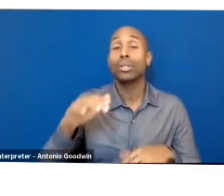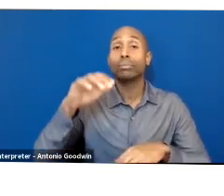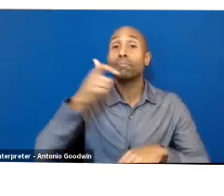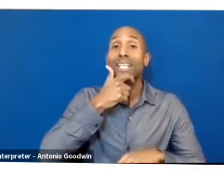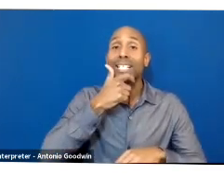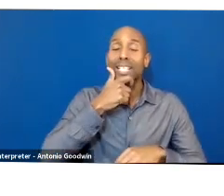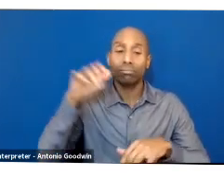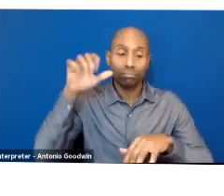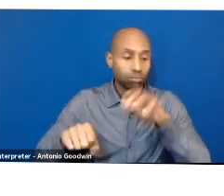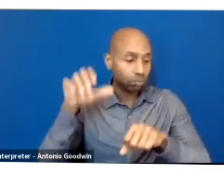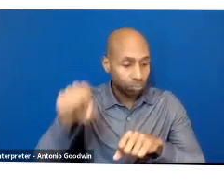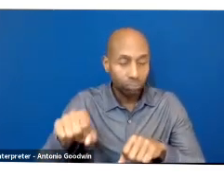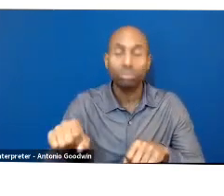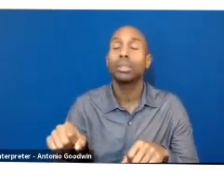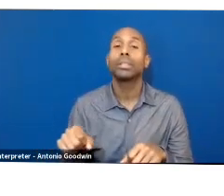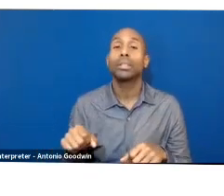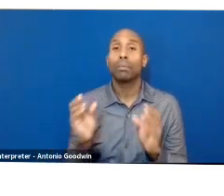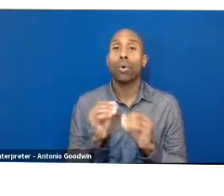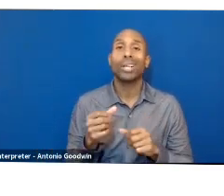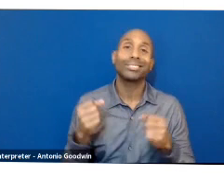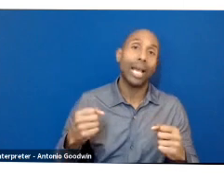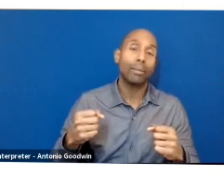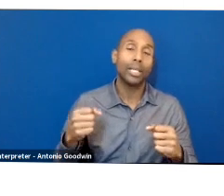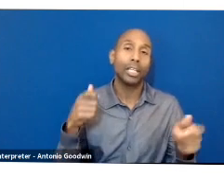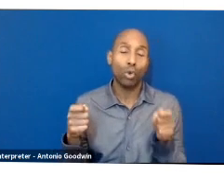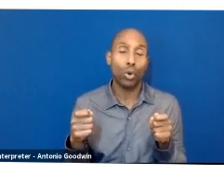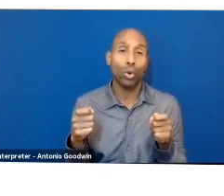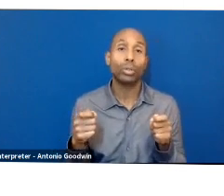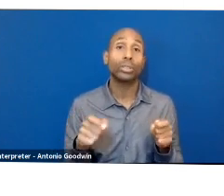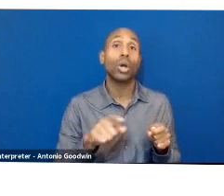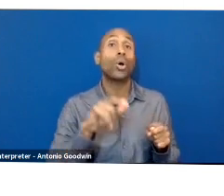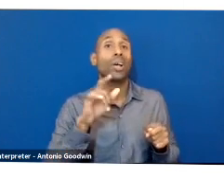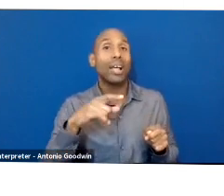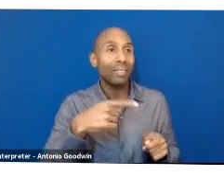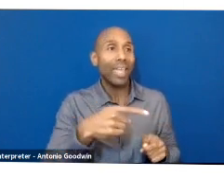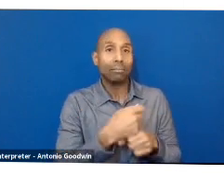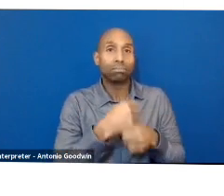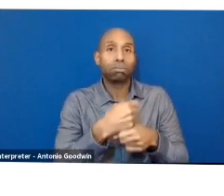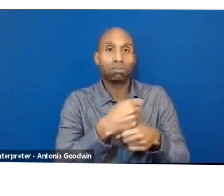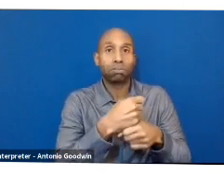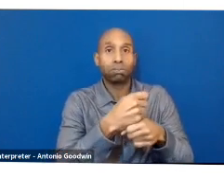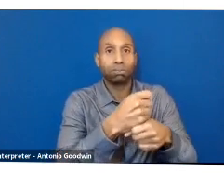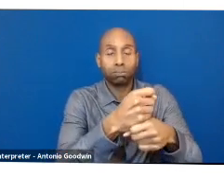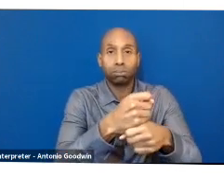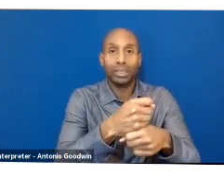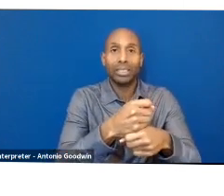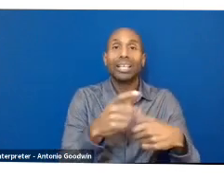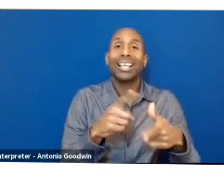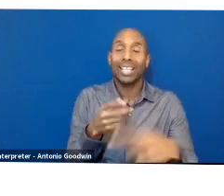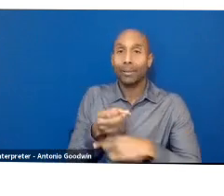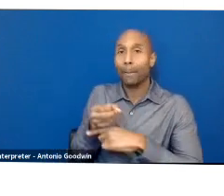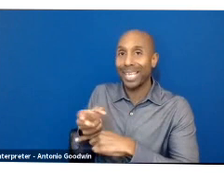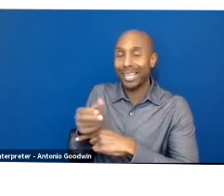mass-produced in the Americas, they were able to overtake the Indian subcontinent in the textile